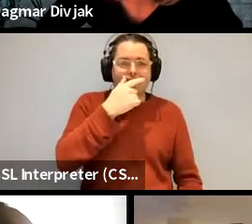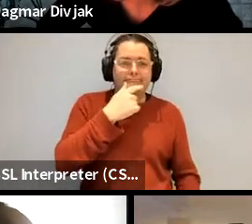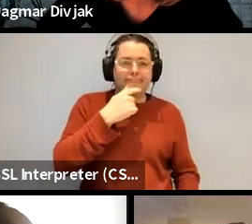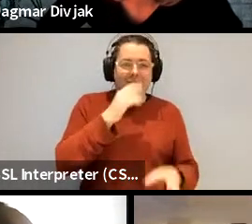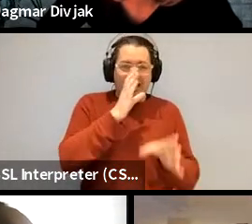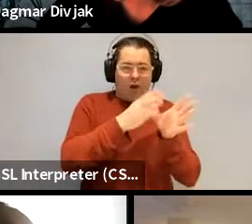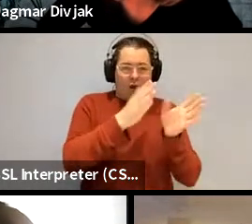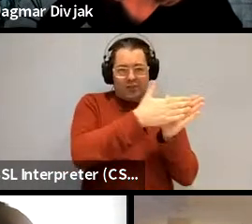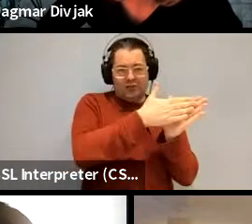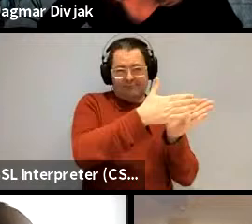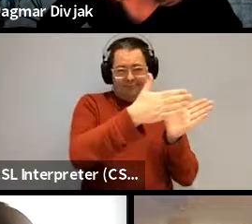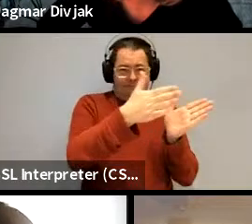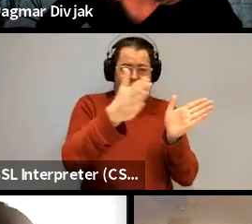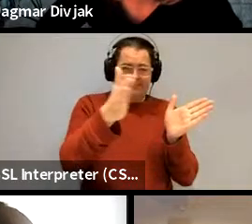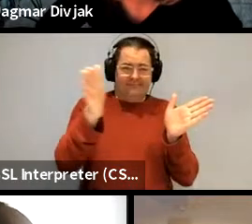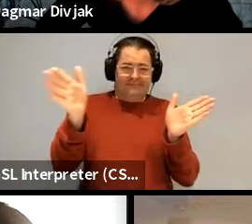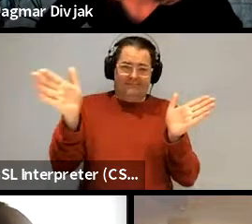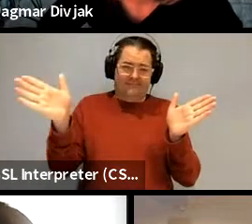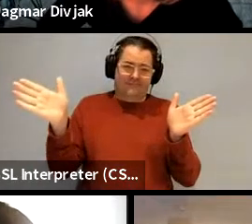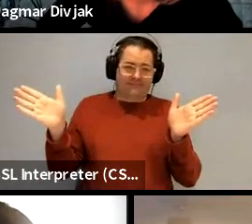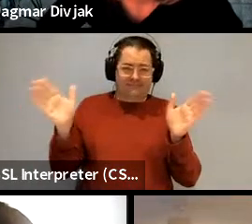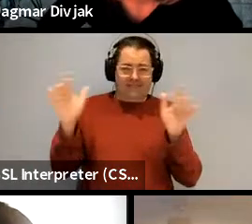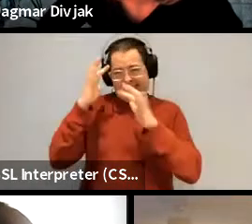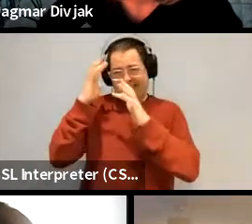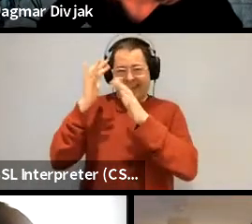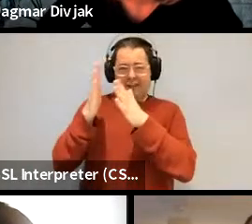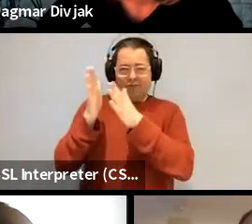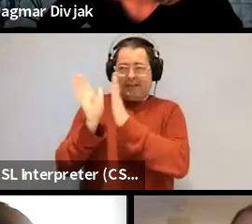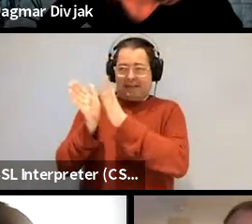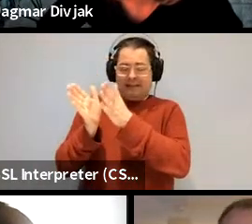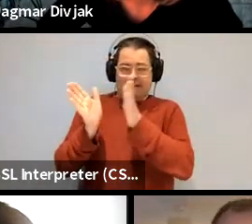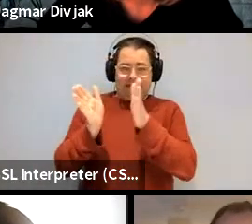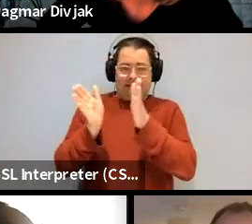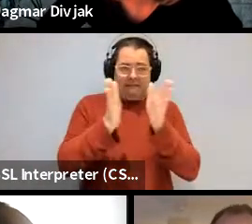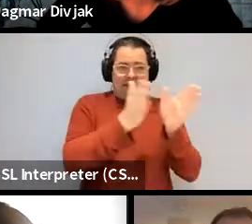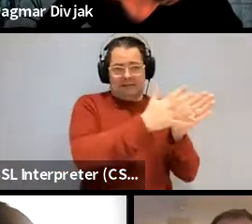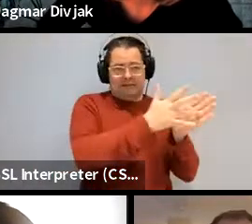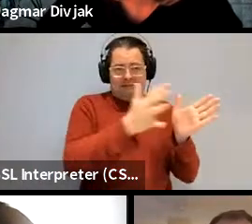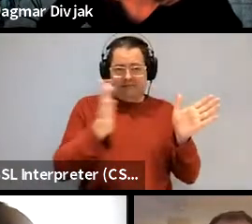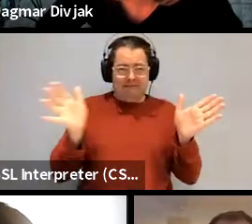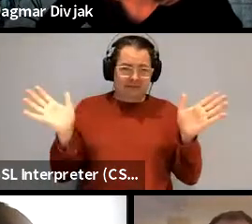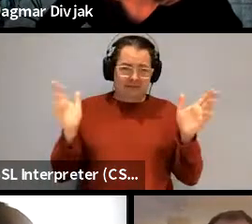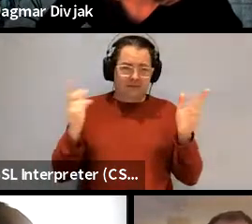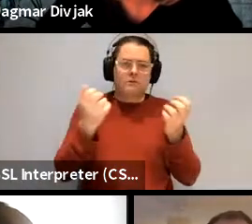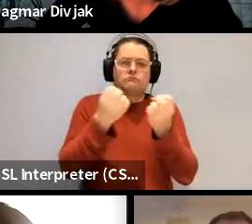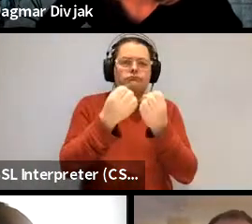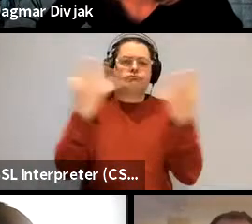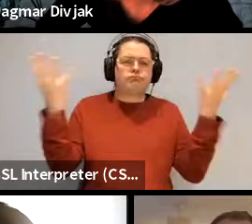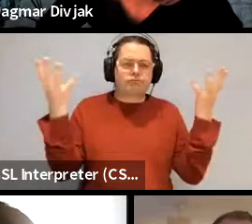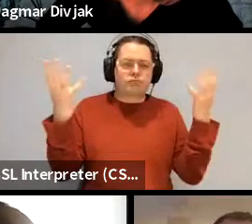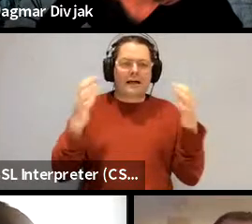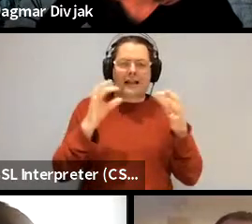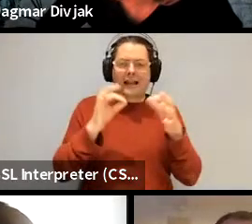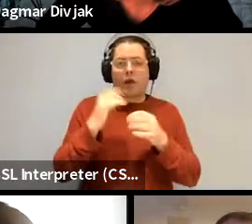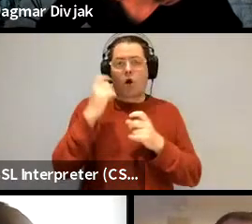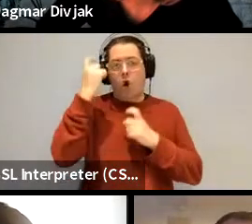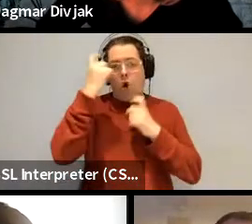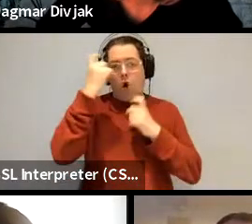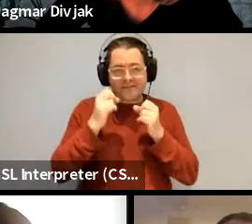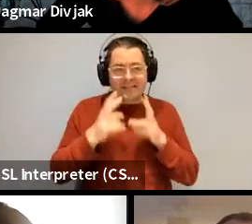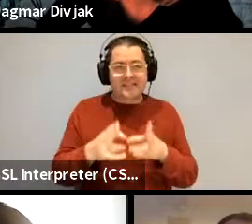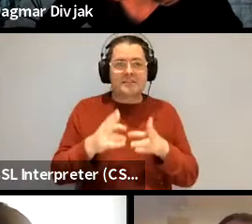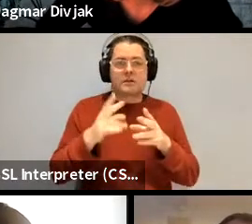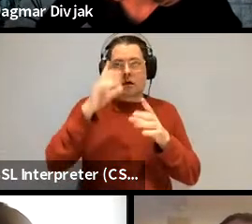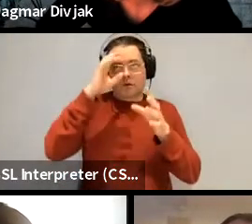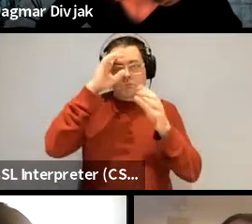different psychological theories about all sorts of aspects of how i mean of how our cognitive systems work